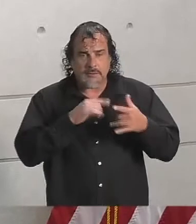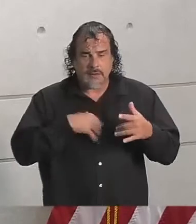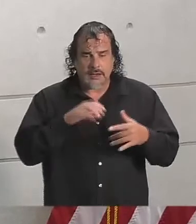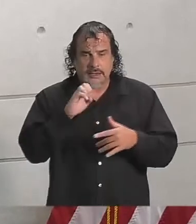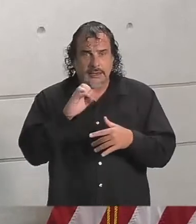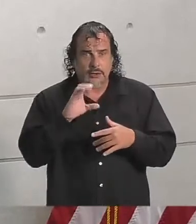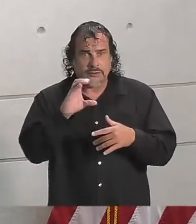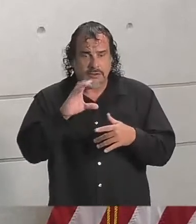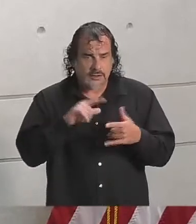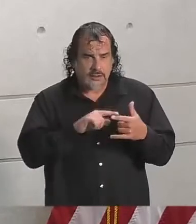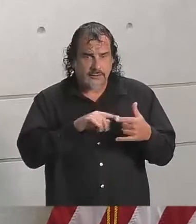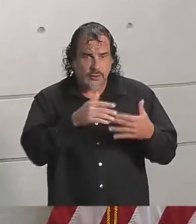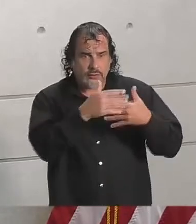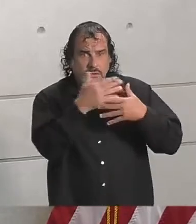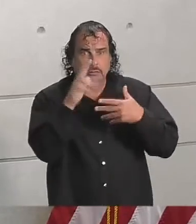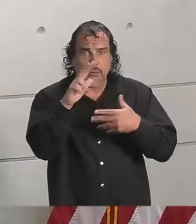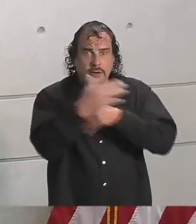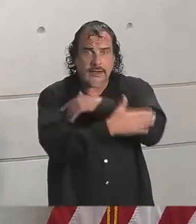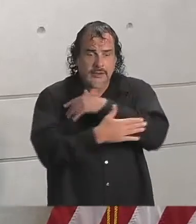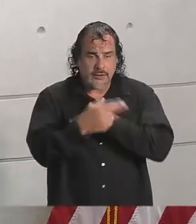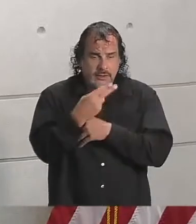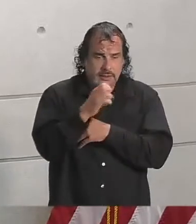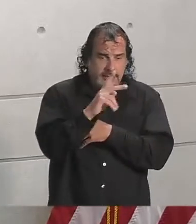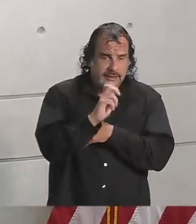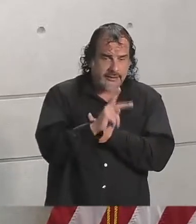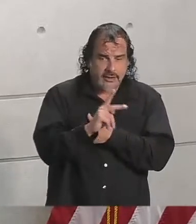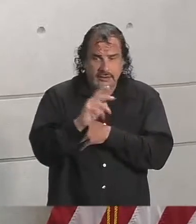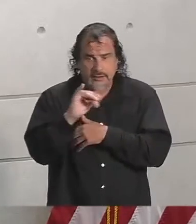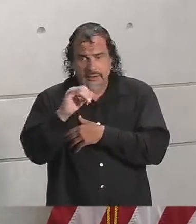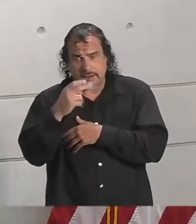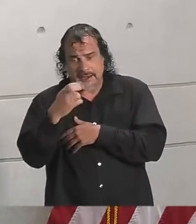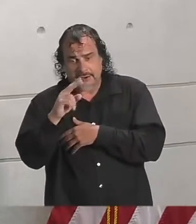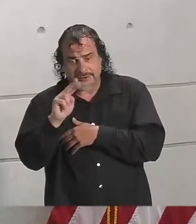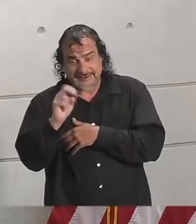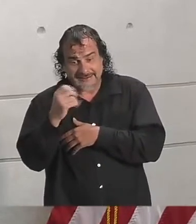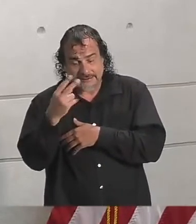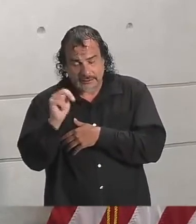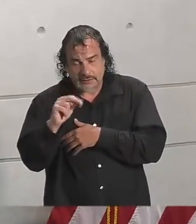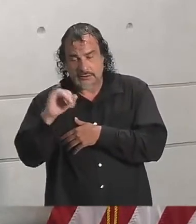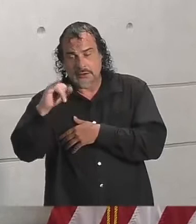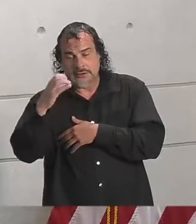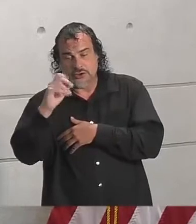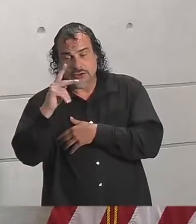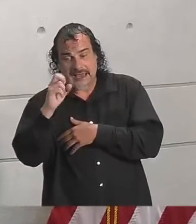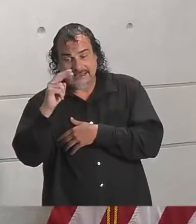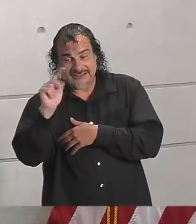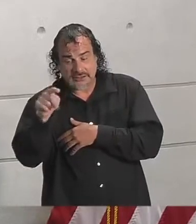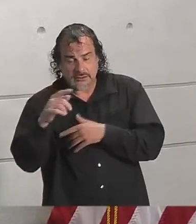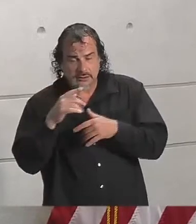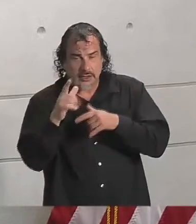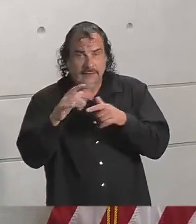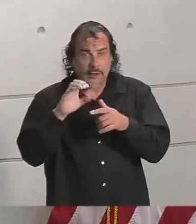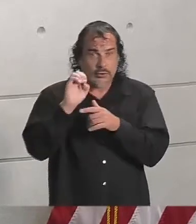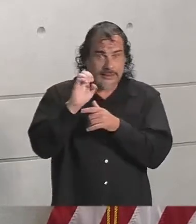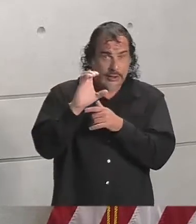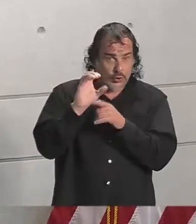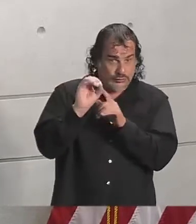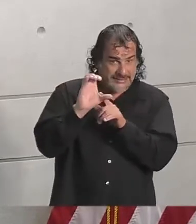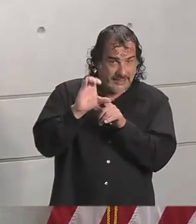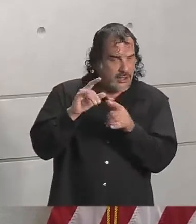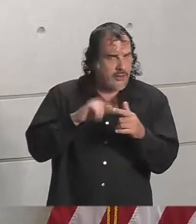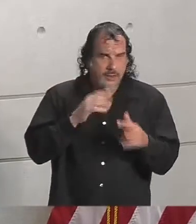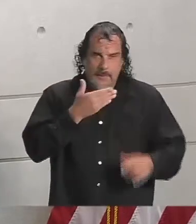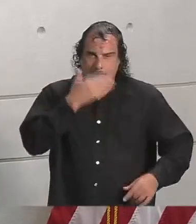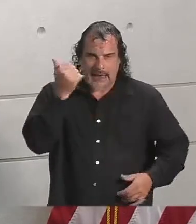in our three coastal counties, Hancock, Harrison, and Jackson. They are just the best in the business.